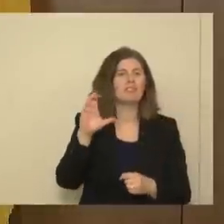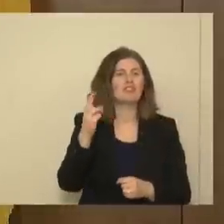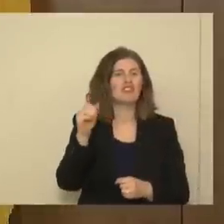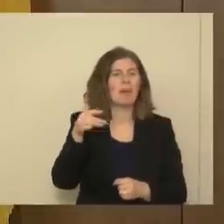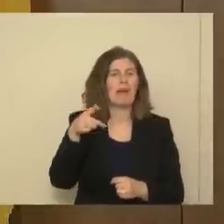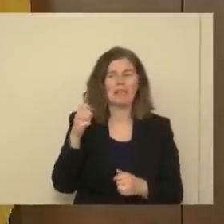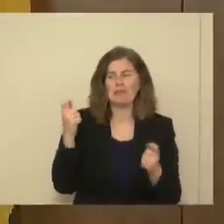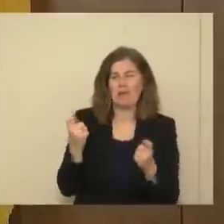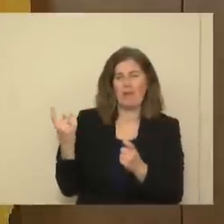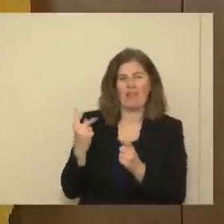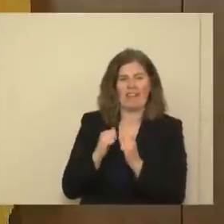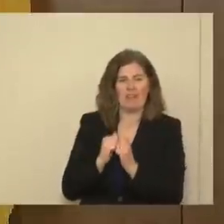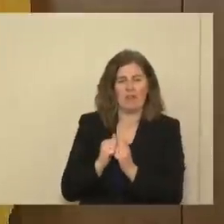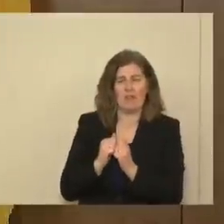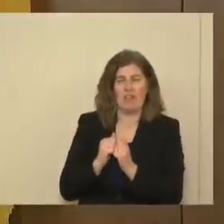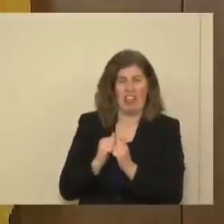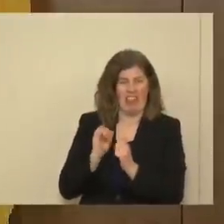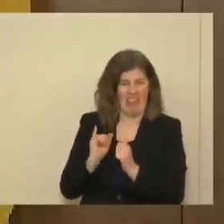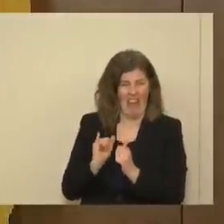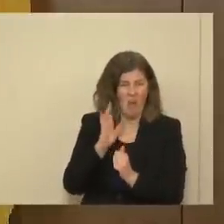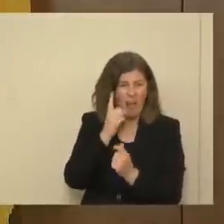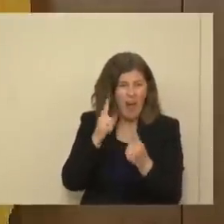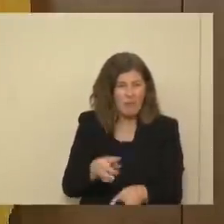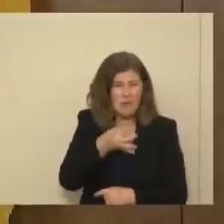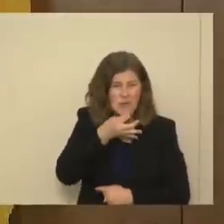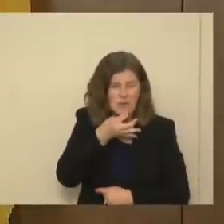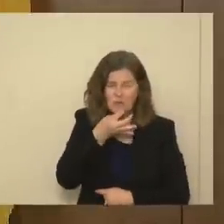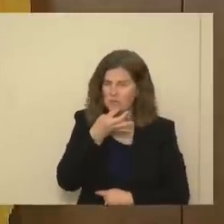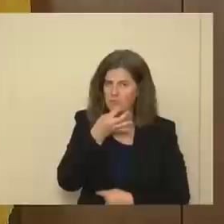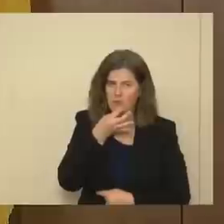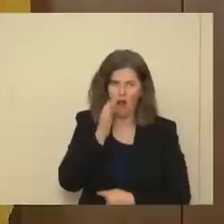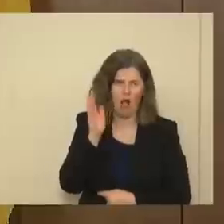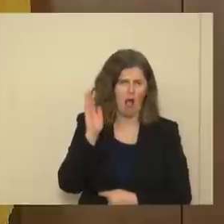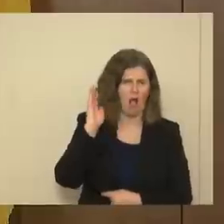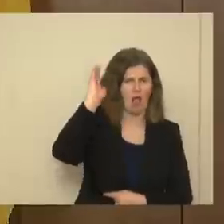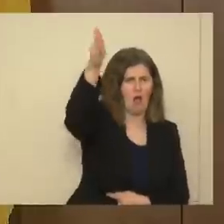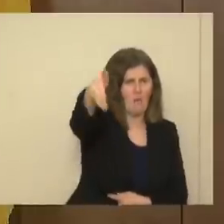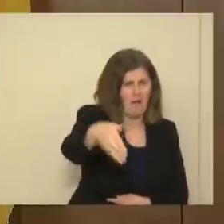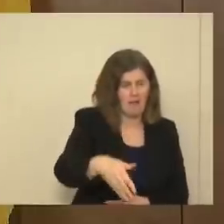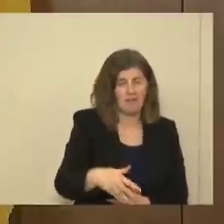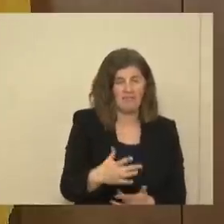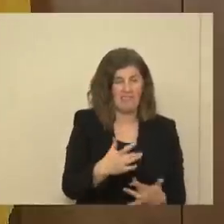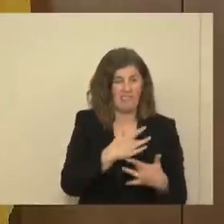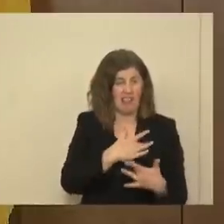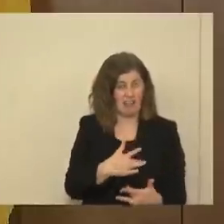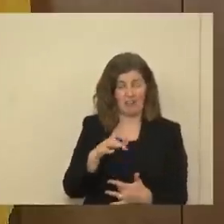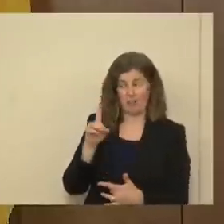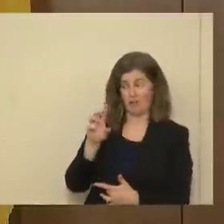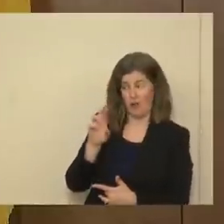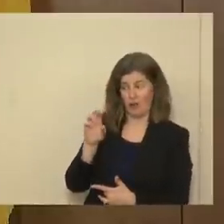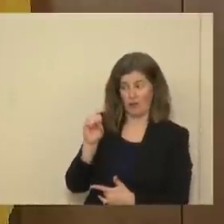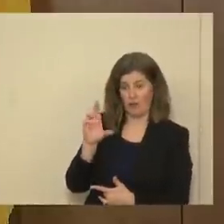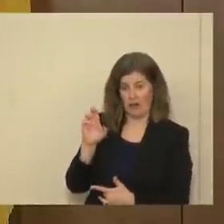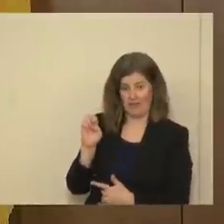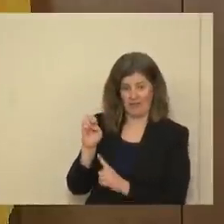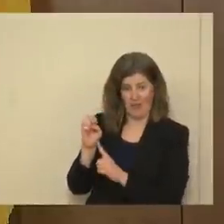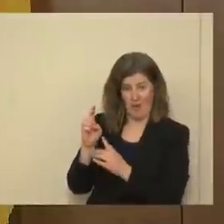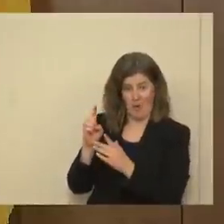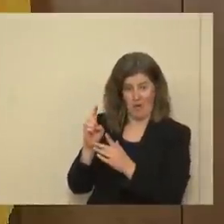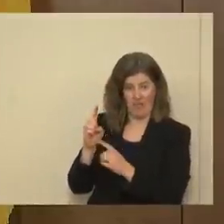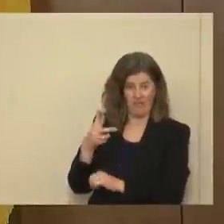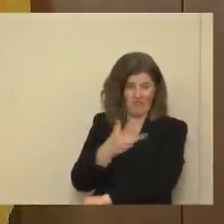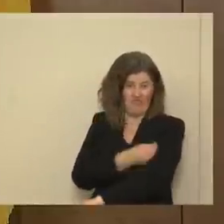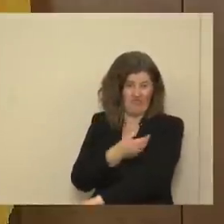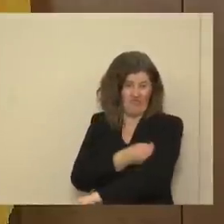that we can be together. We're a long way from that, and the likelihood is, Dr. Scraise, it's a vaccine away